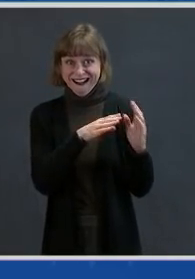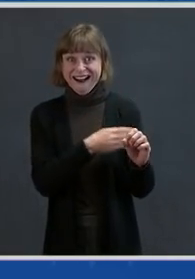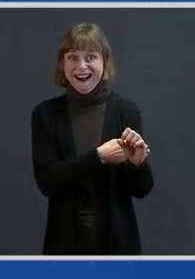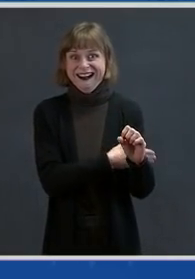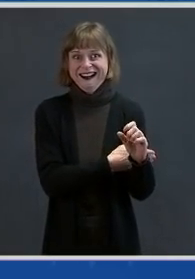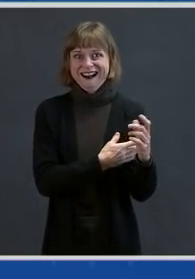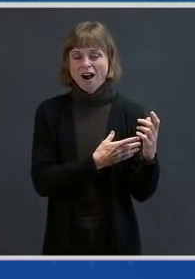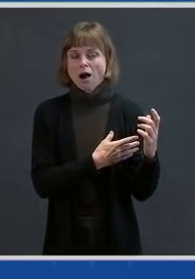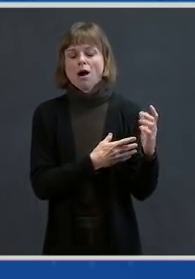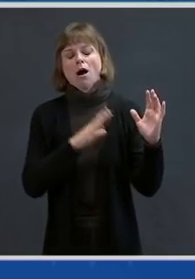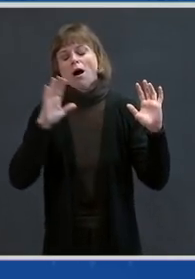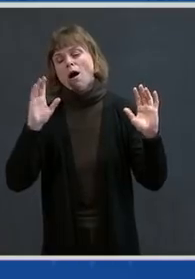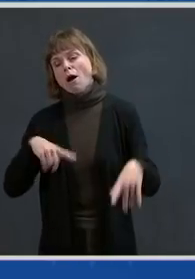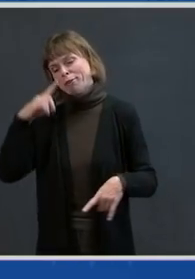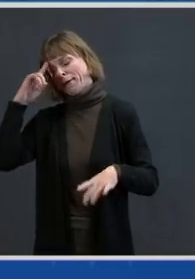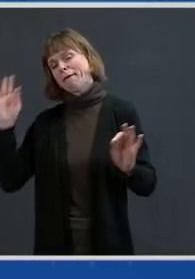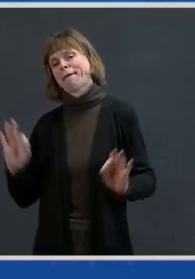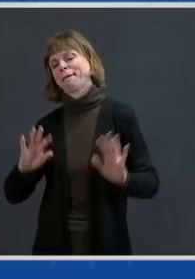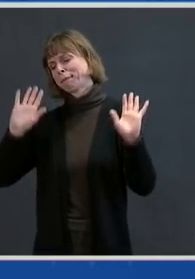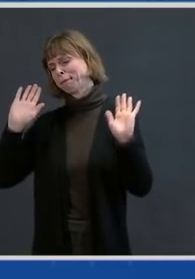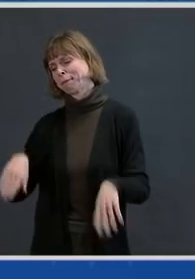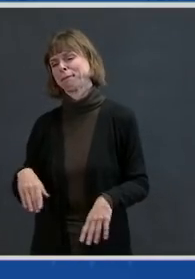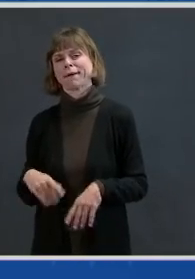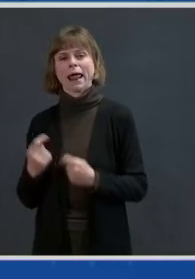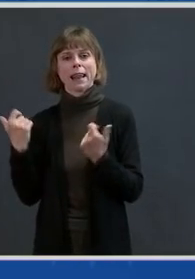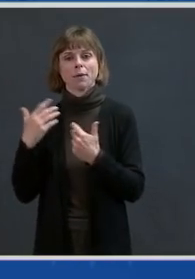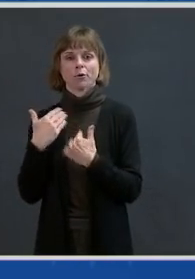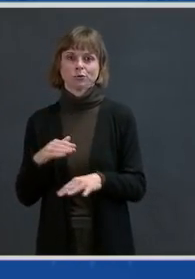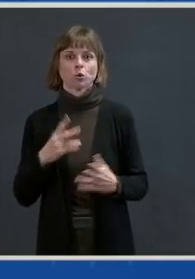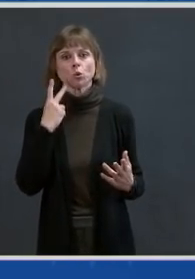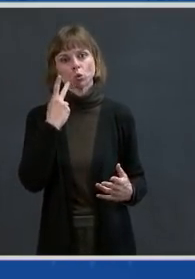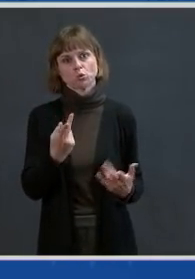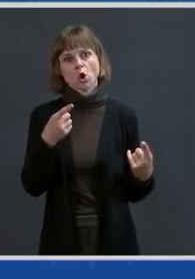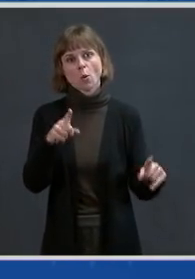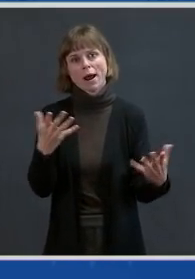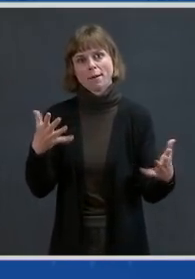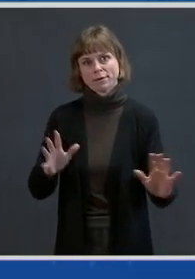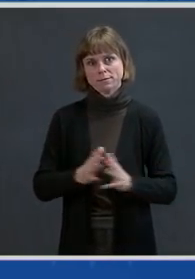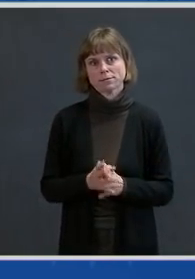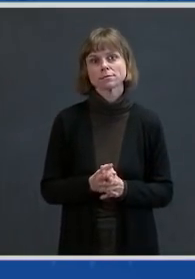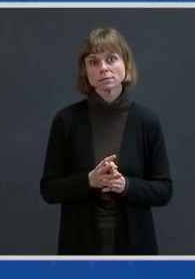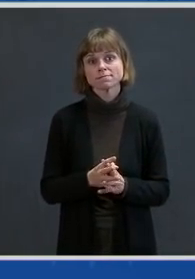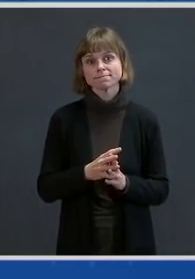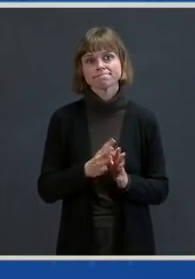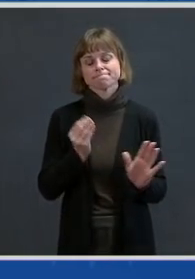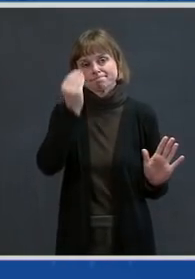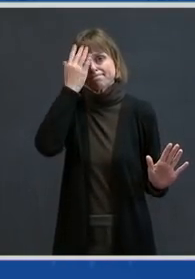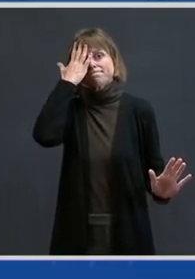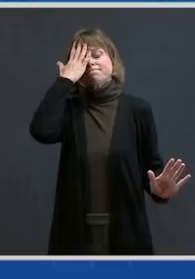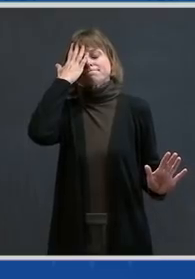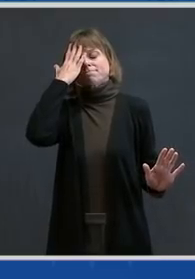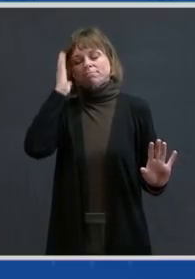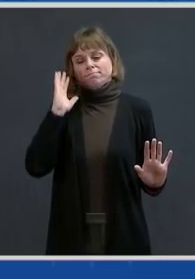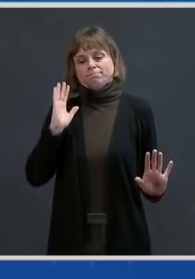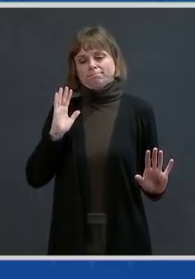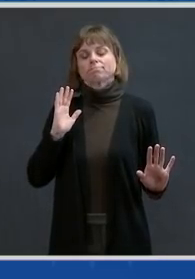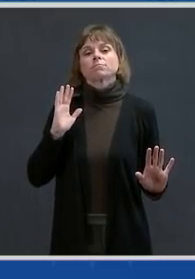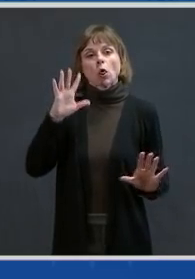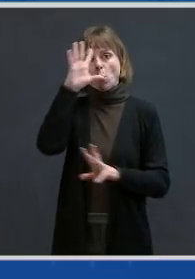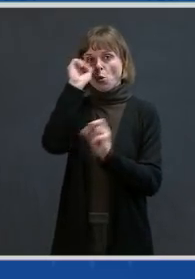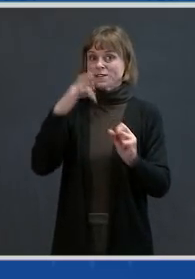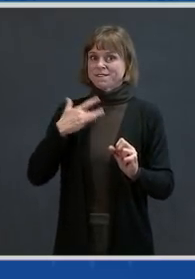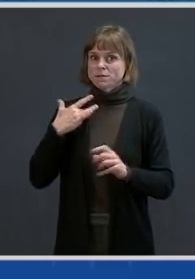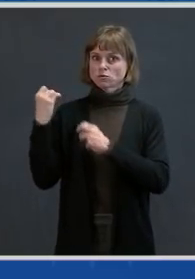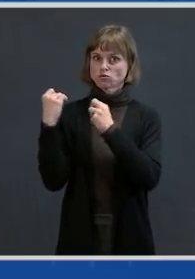we relax our restrictions. We've seen what happens. So the President is very strong in these calls. And I can tell